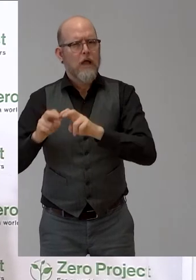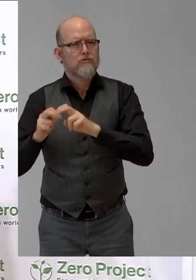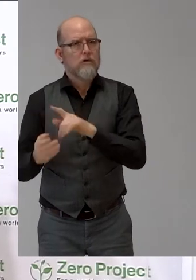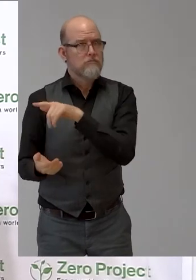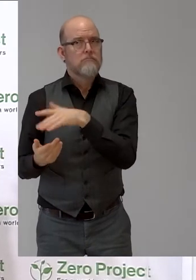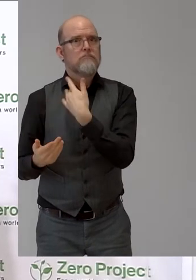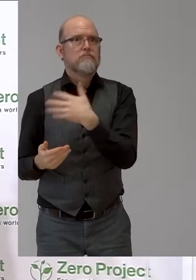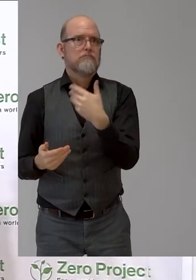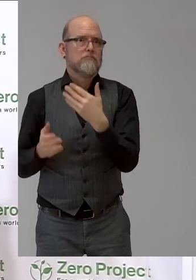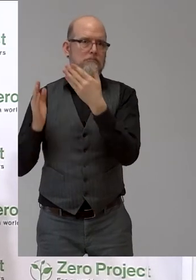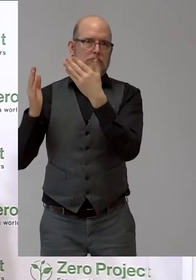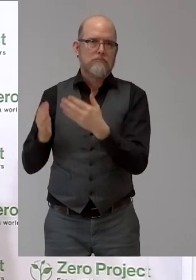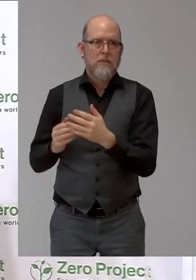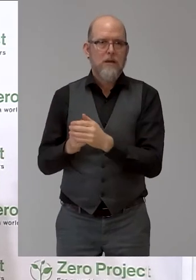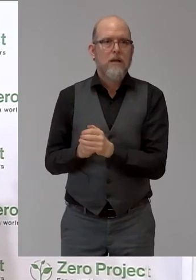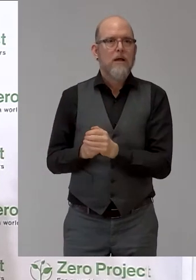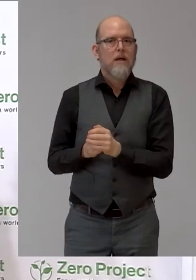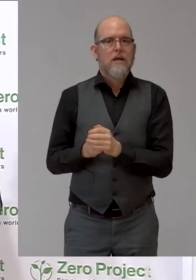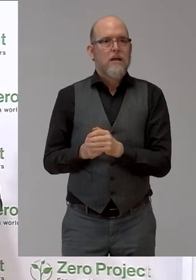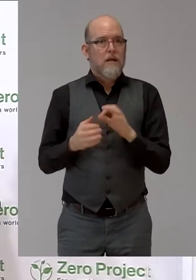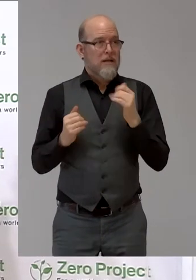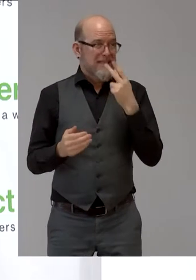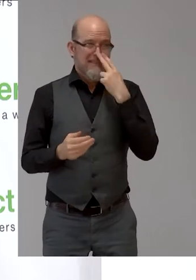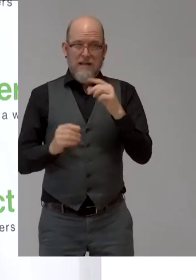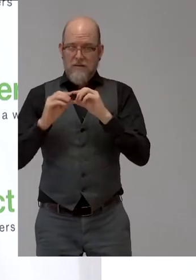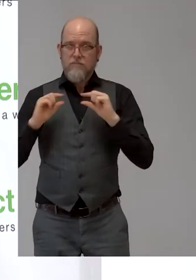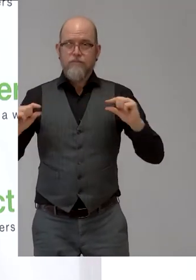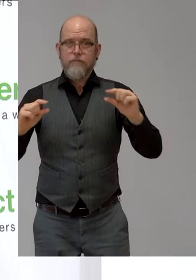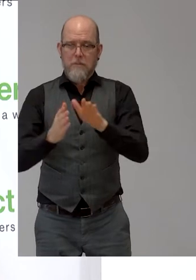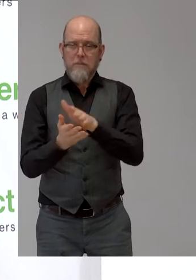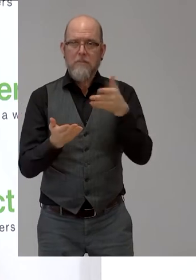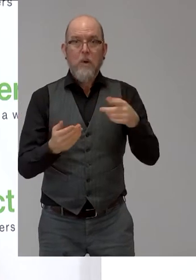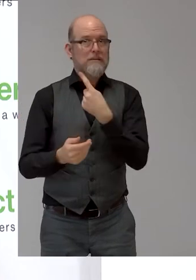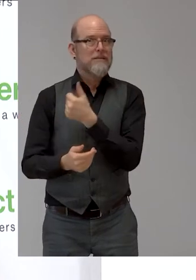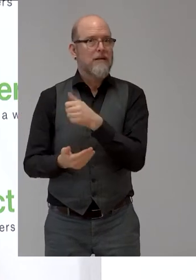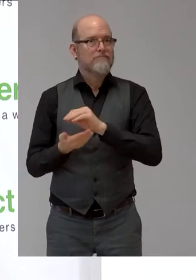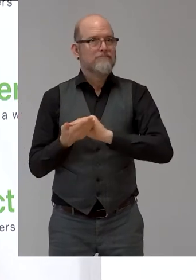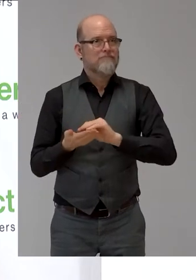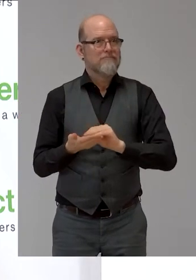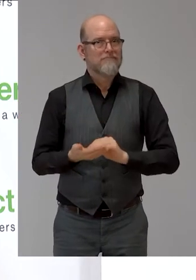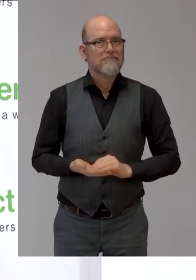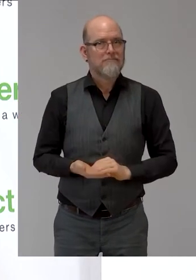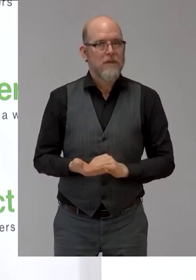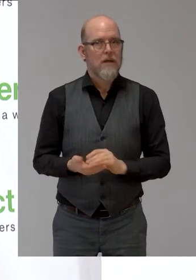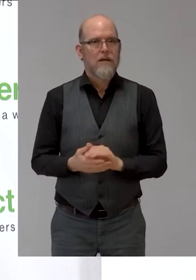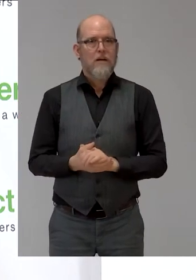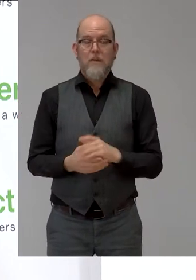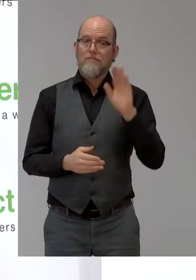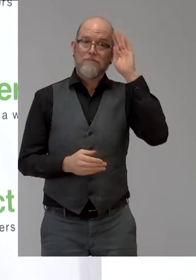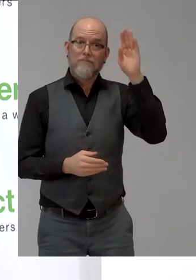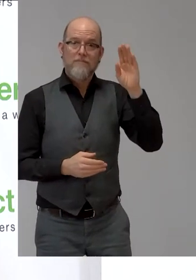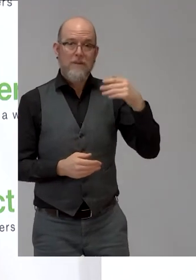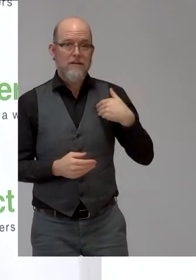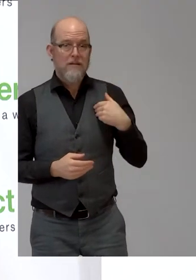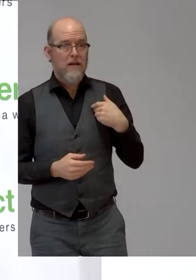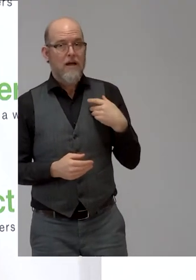Almanac. Fritz. Thank you, Michael. Thank My name is Fritz Ruhm. To describe myself, I'm a nervous guy because